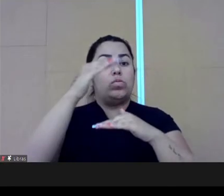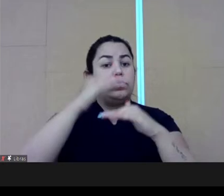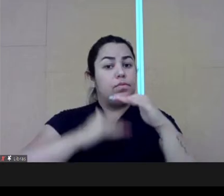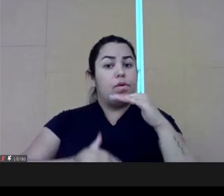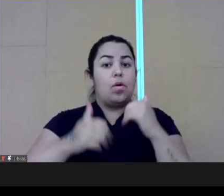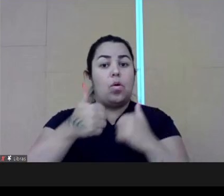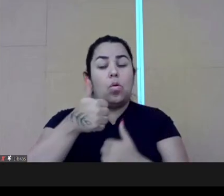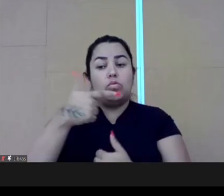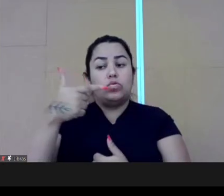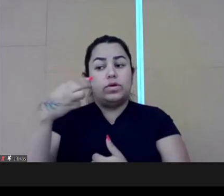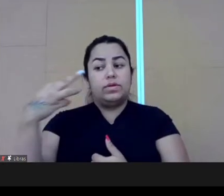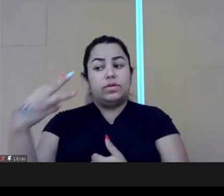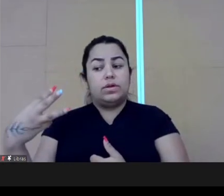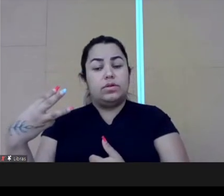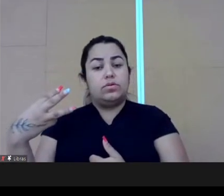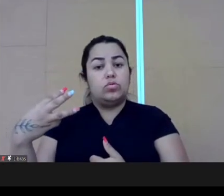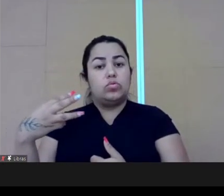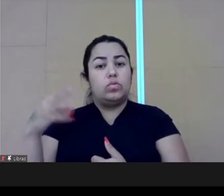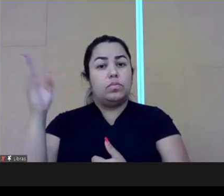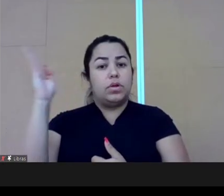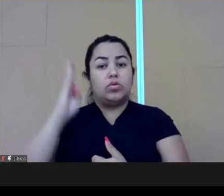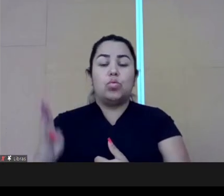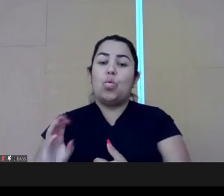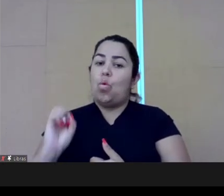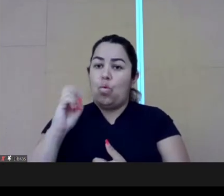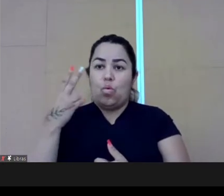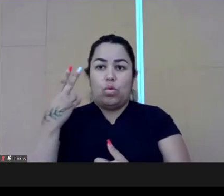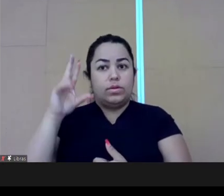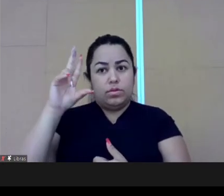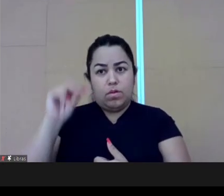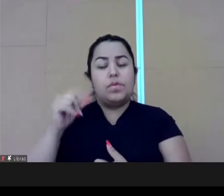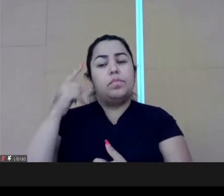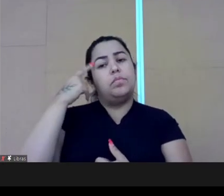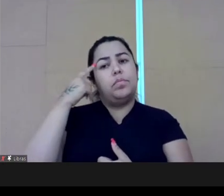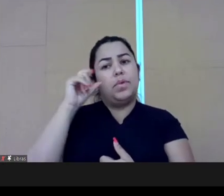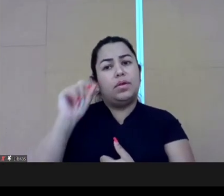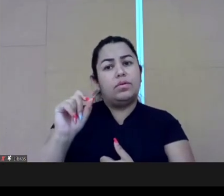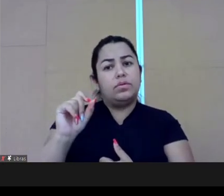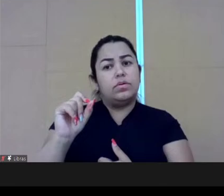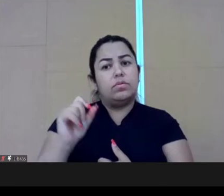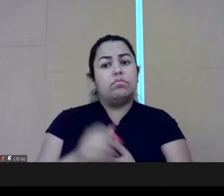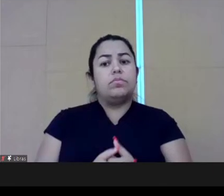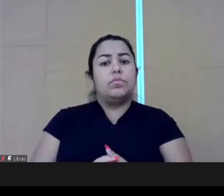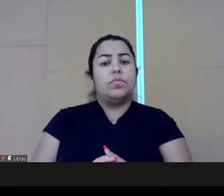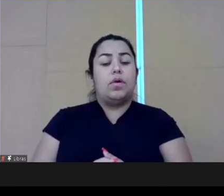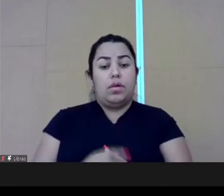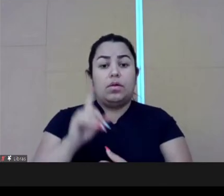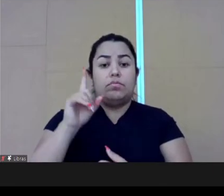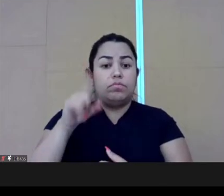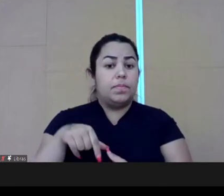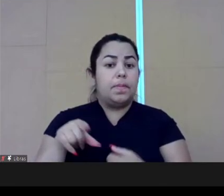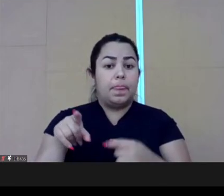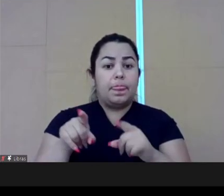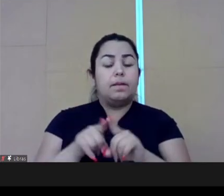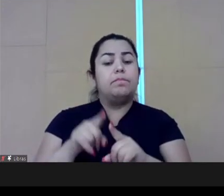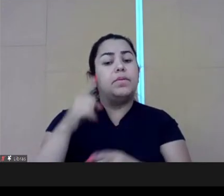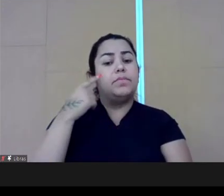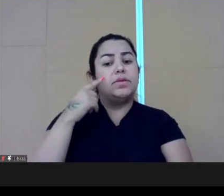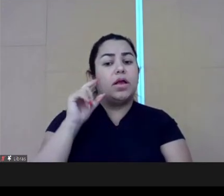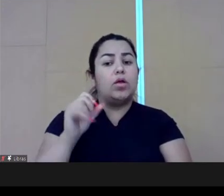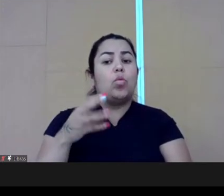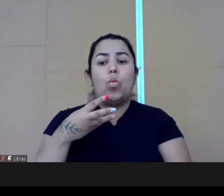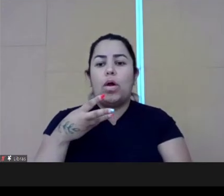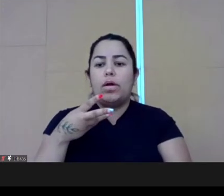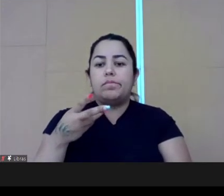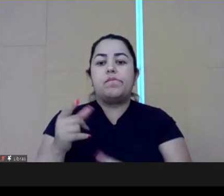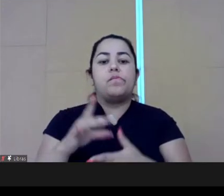for those who are in the one, two, three positions that those who are not occupying or are thinking to and have the skills to